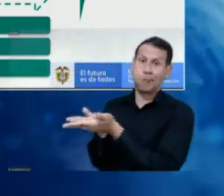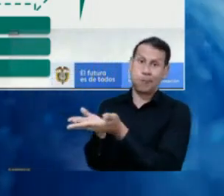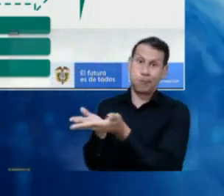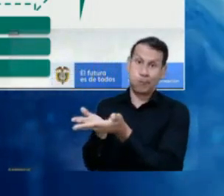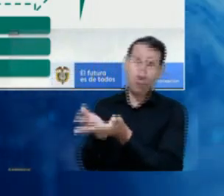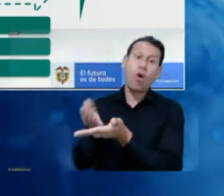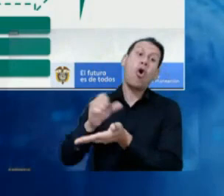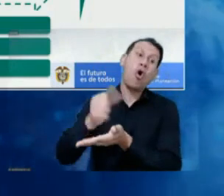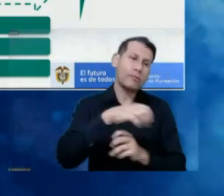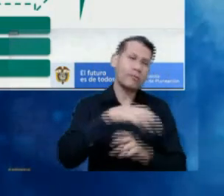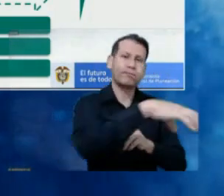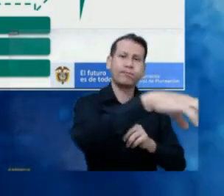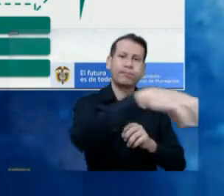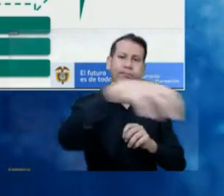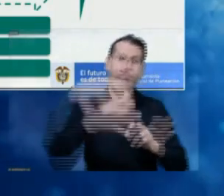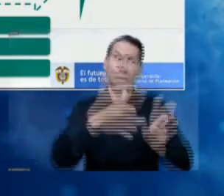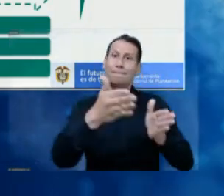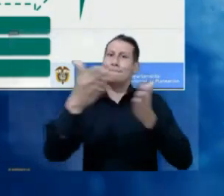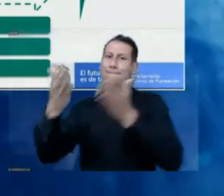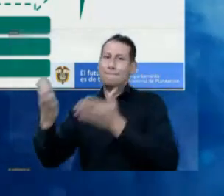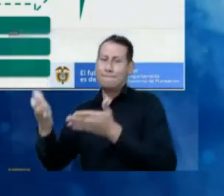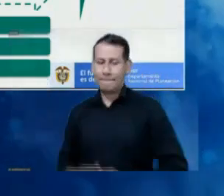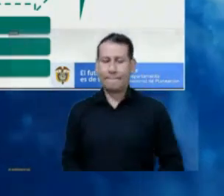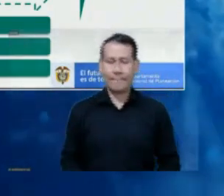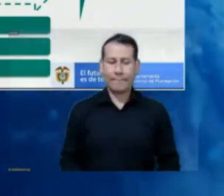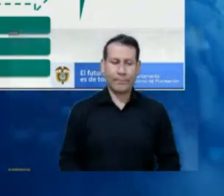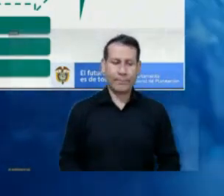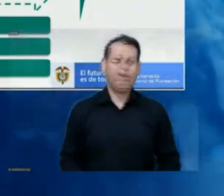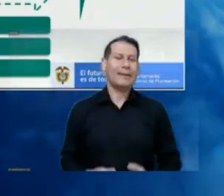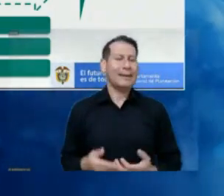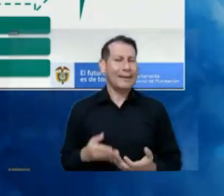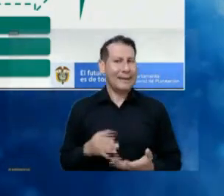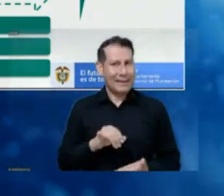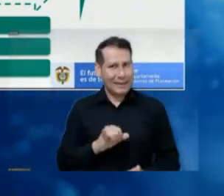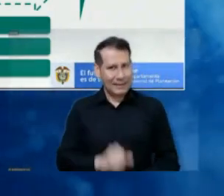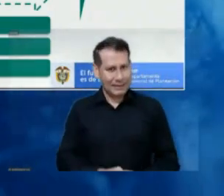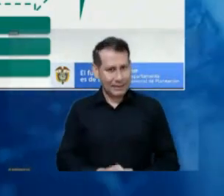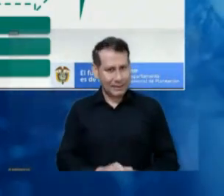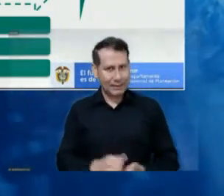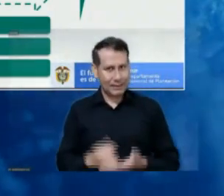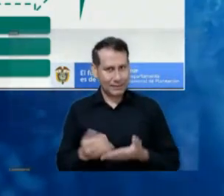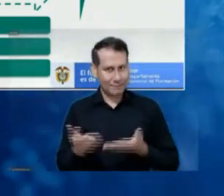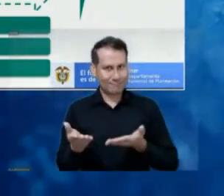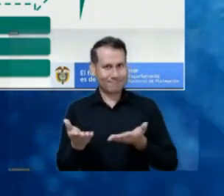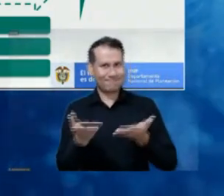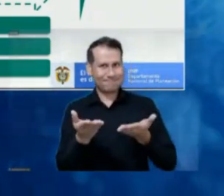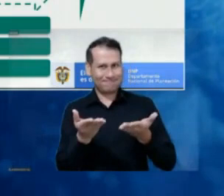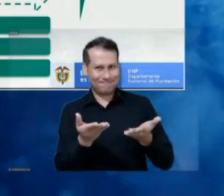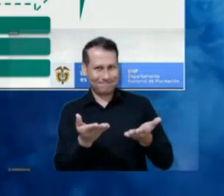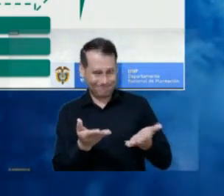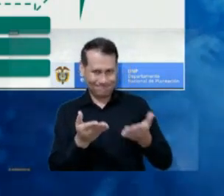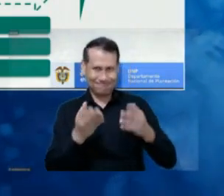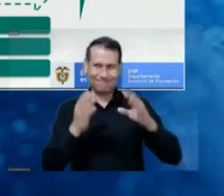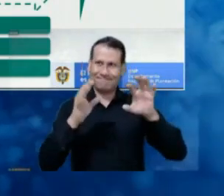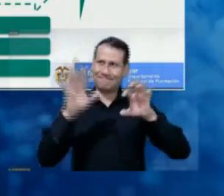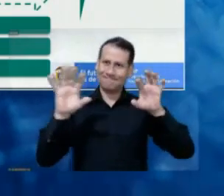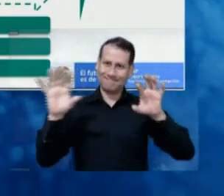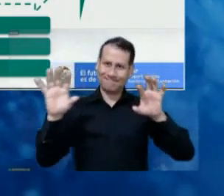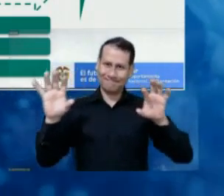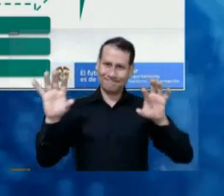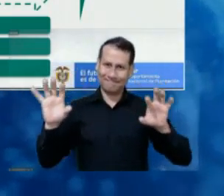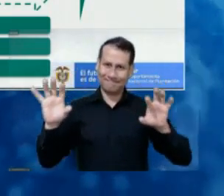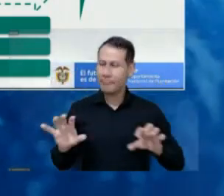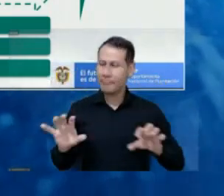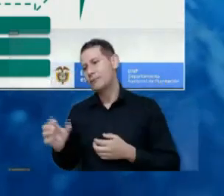the pandemics, all time. So, it is within this scenario that we have been involved in other elements.